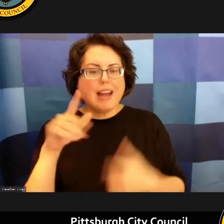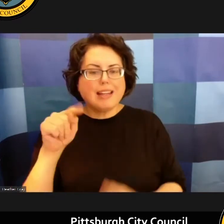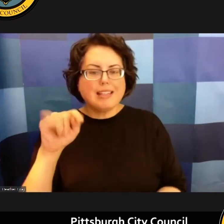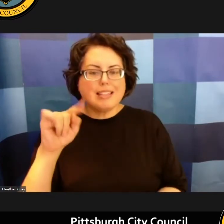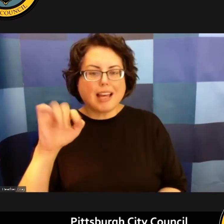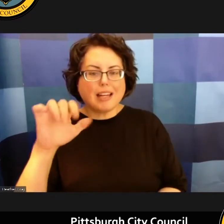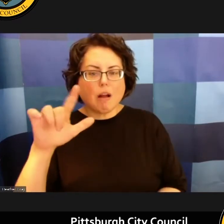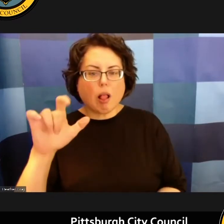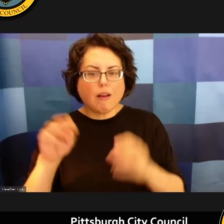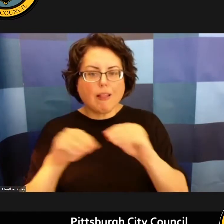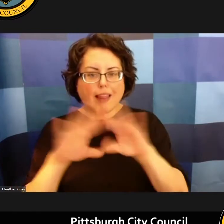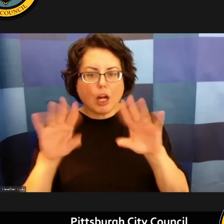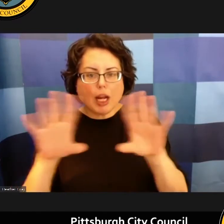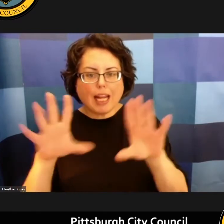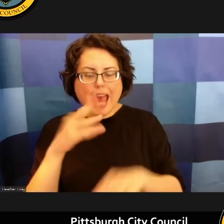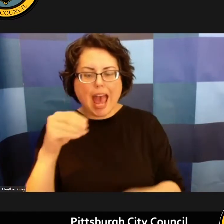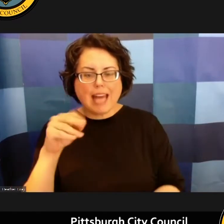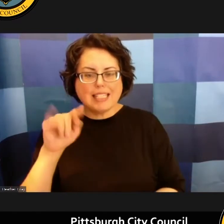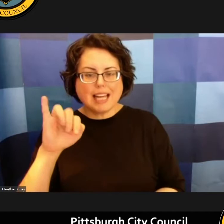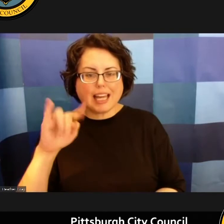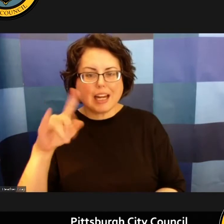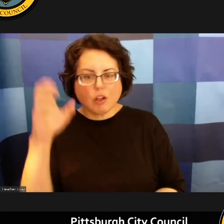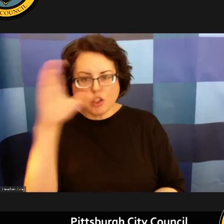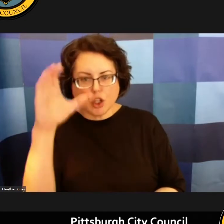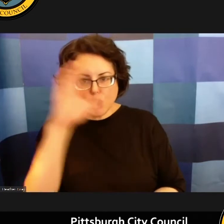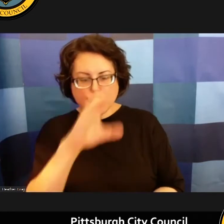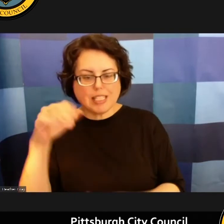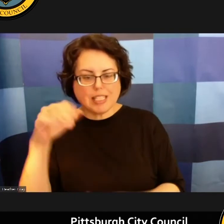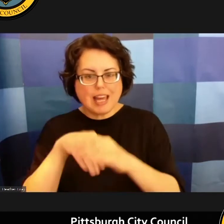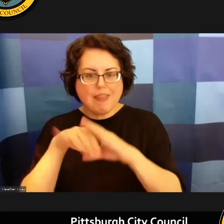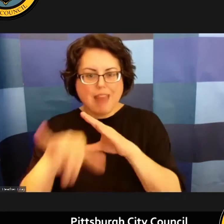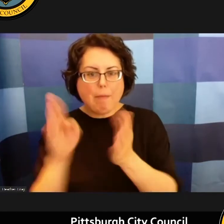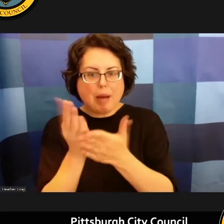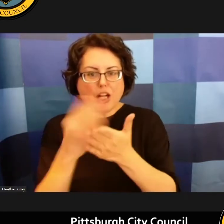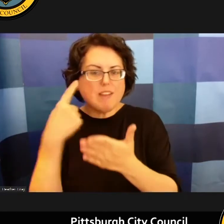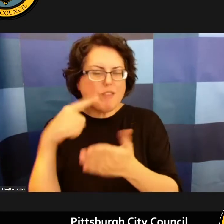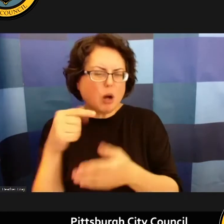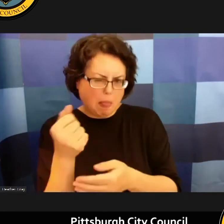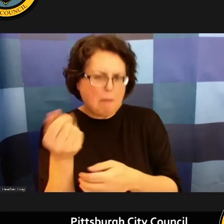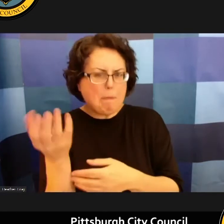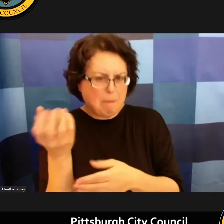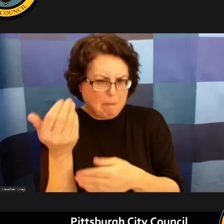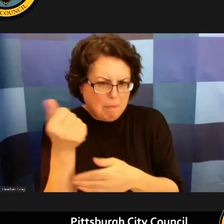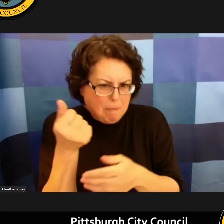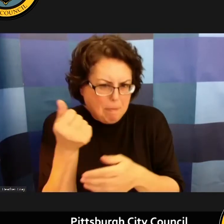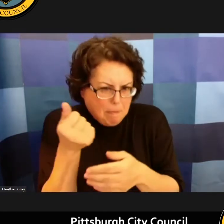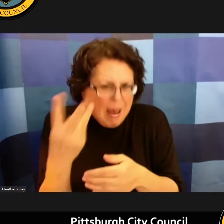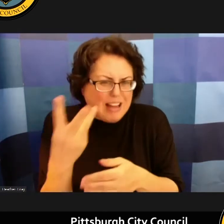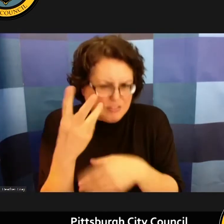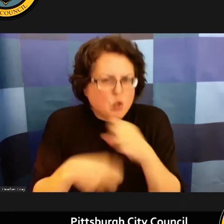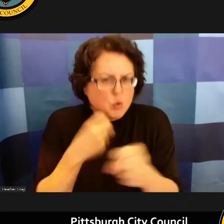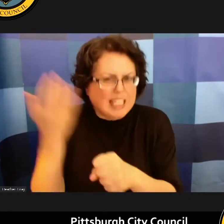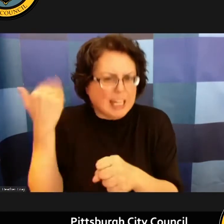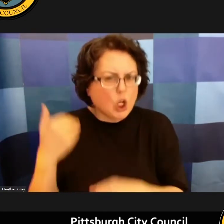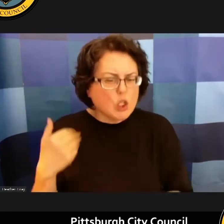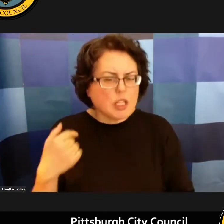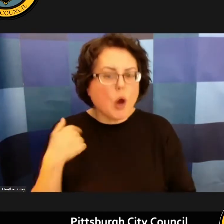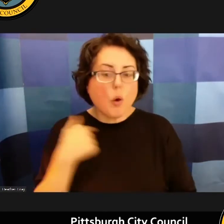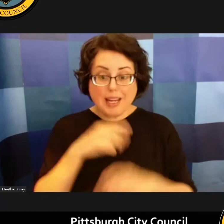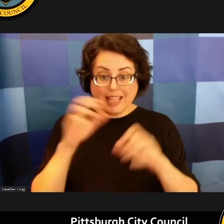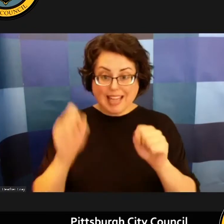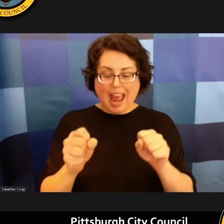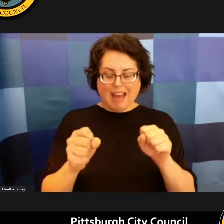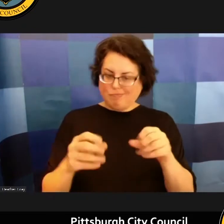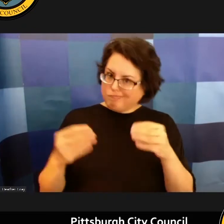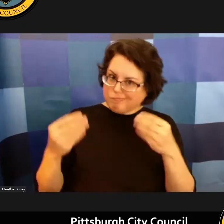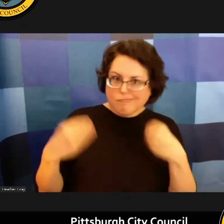uh budgeted within the department for the past couple years uh we we try to clear those out so that we can unload those properties in a timely manner